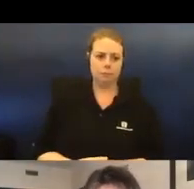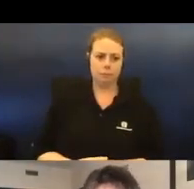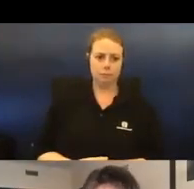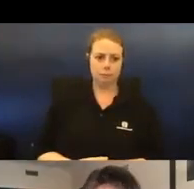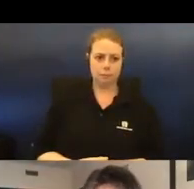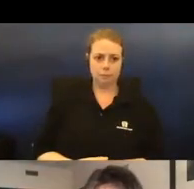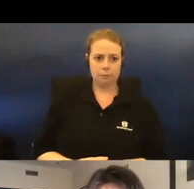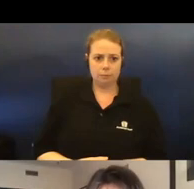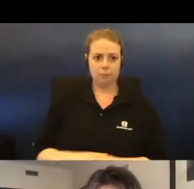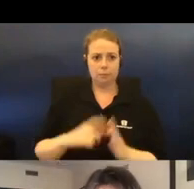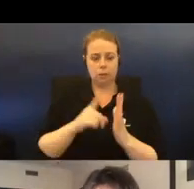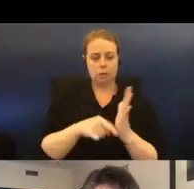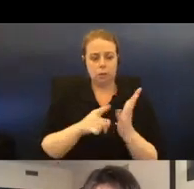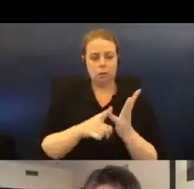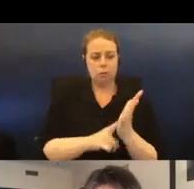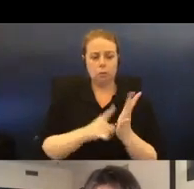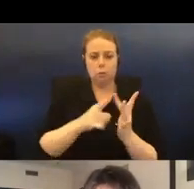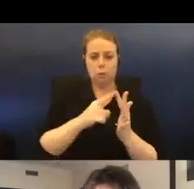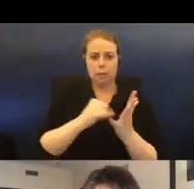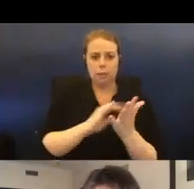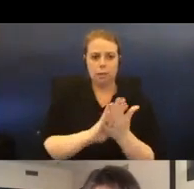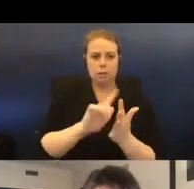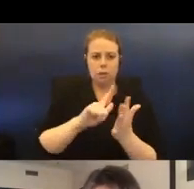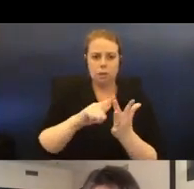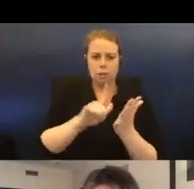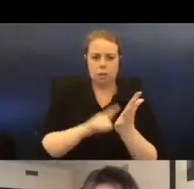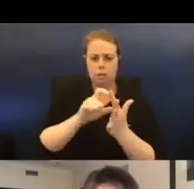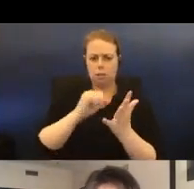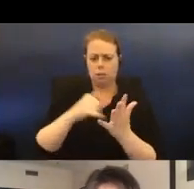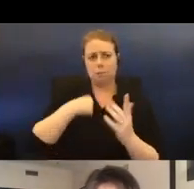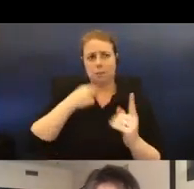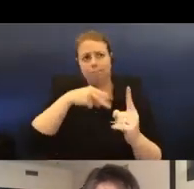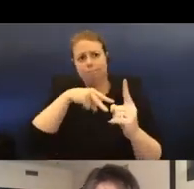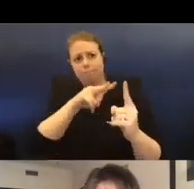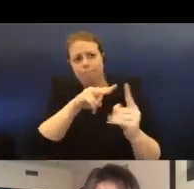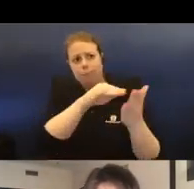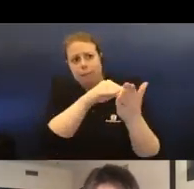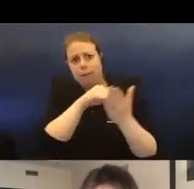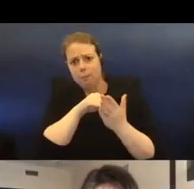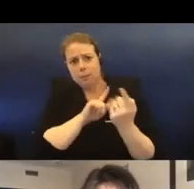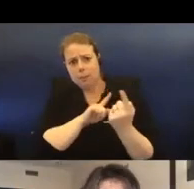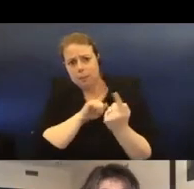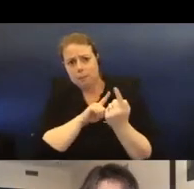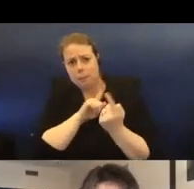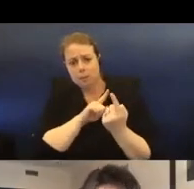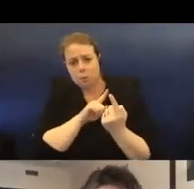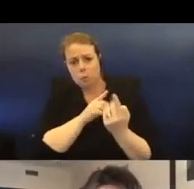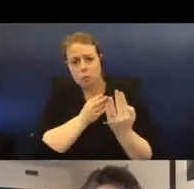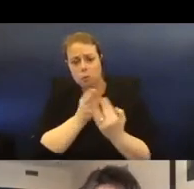Julie Shields, an artist who I always admired, became my mentor and generously helped me through staging my first solo exhibition.